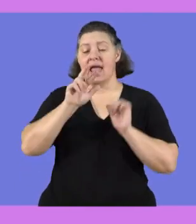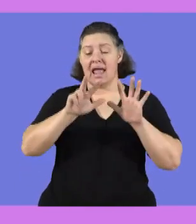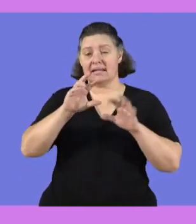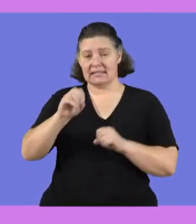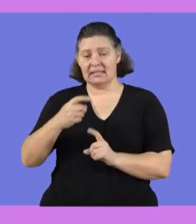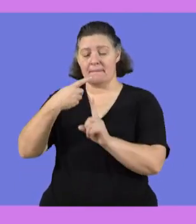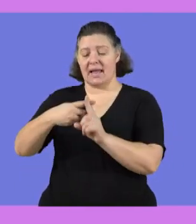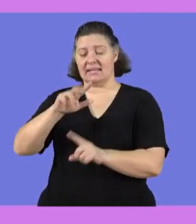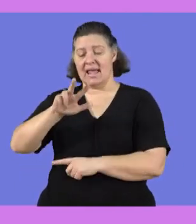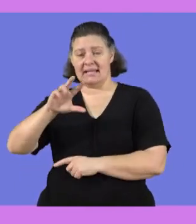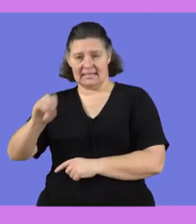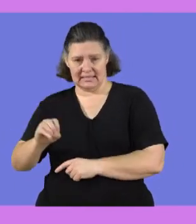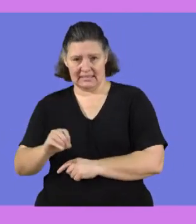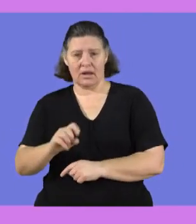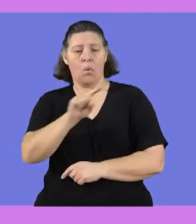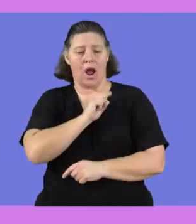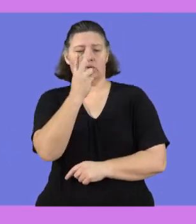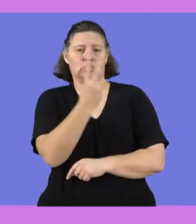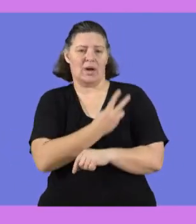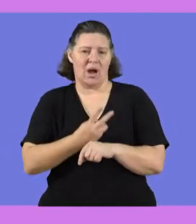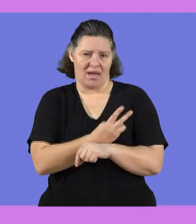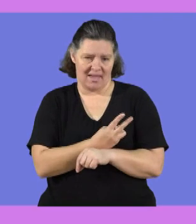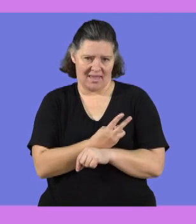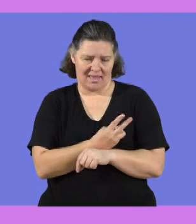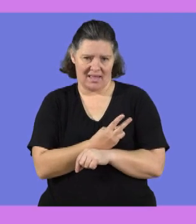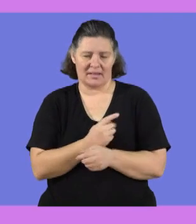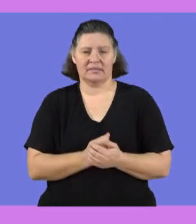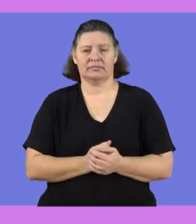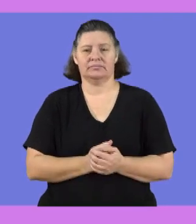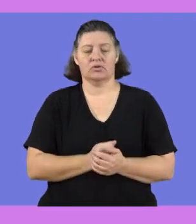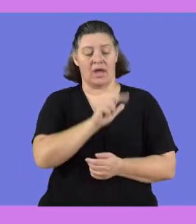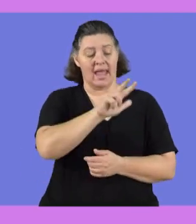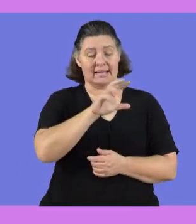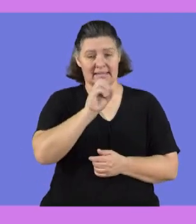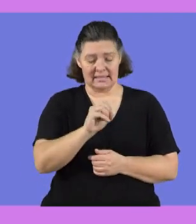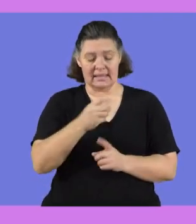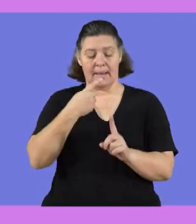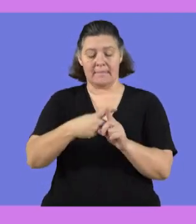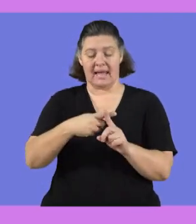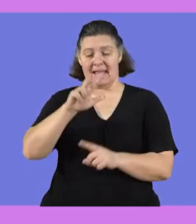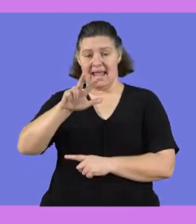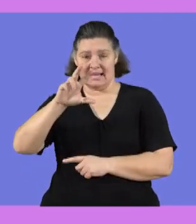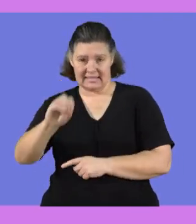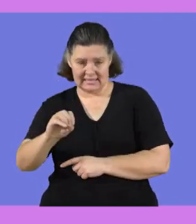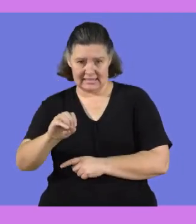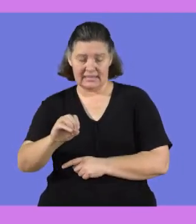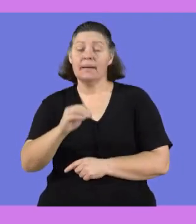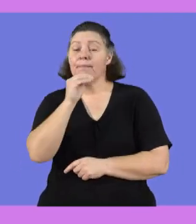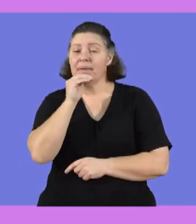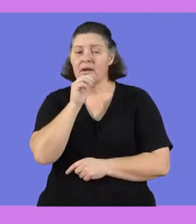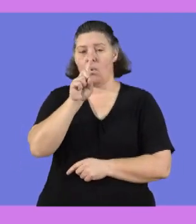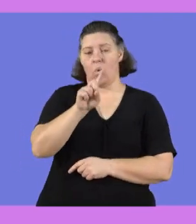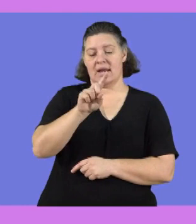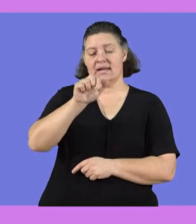We will then say 80 rent plus 80 rent because it's two hours. So we are saying 80 plus